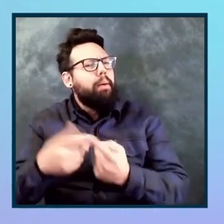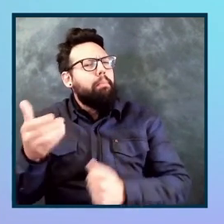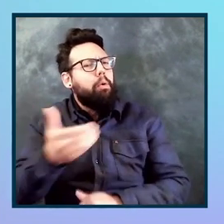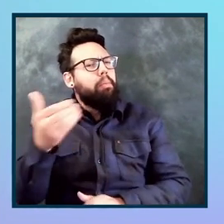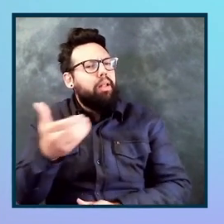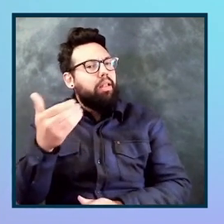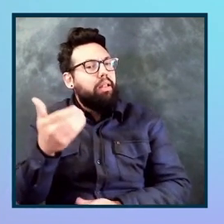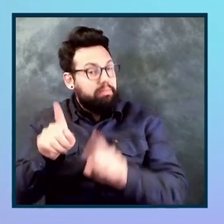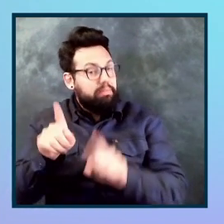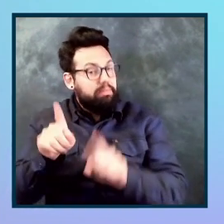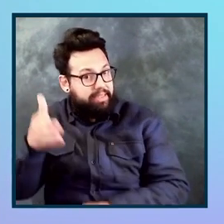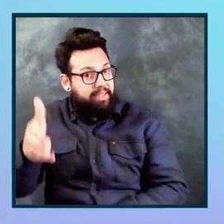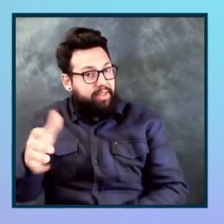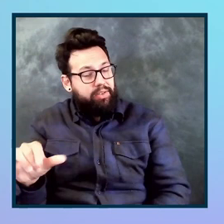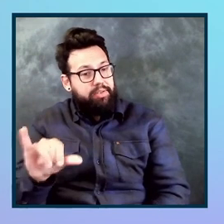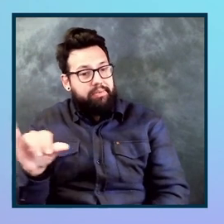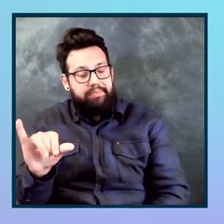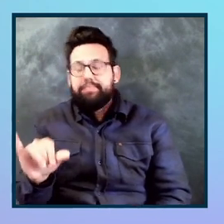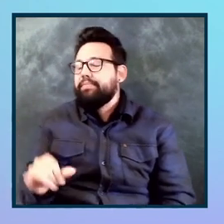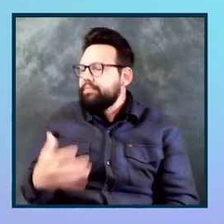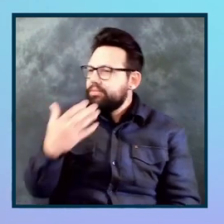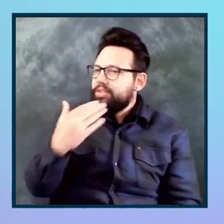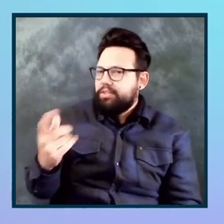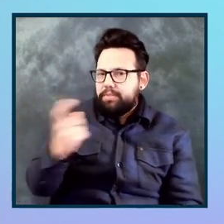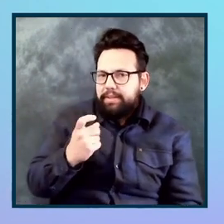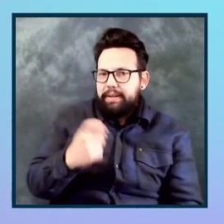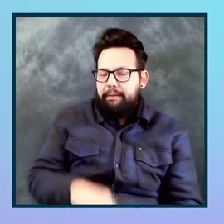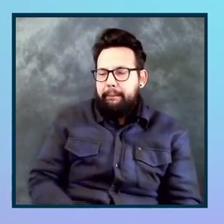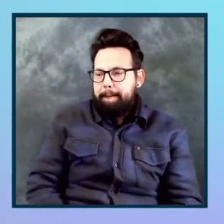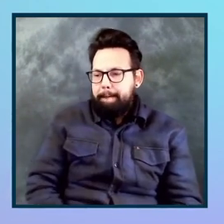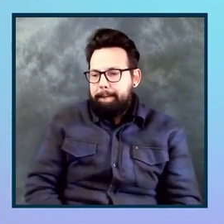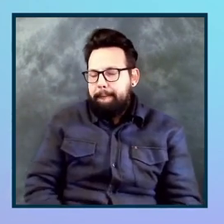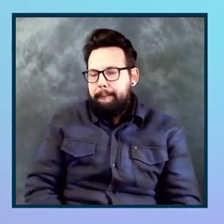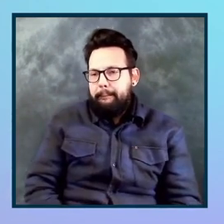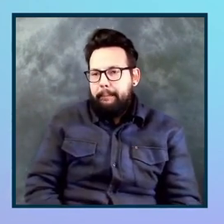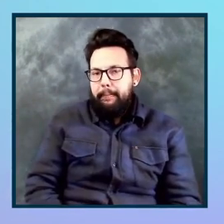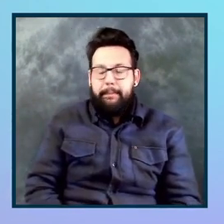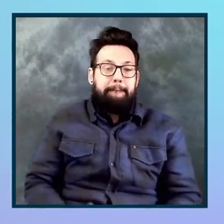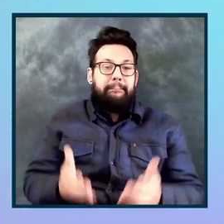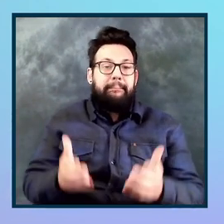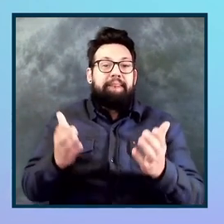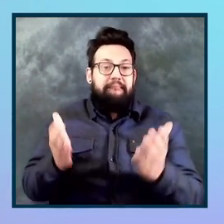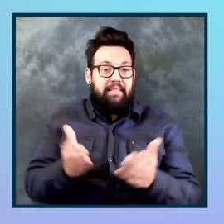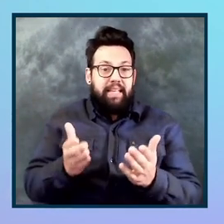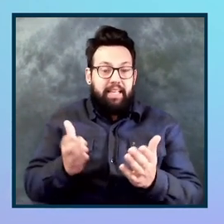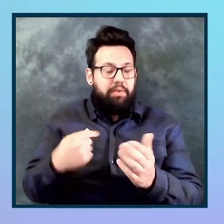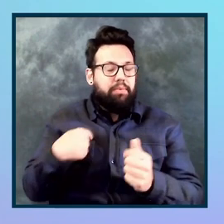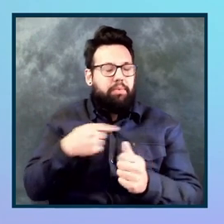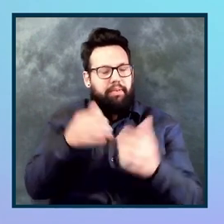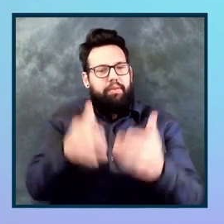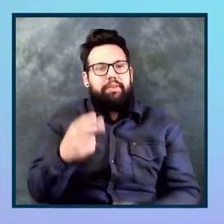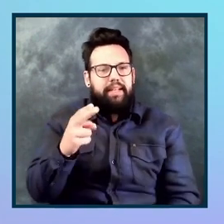questions on mobile here. Yeah, that's a great question. So what we were focusing on is Axe dev tools, HTML, but we